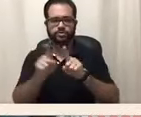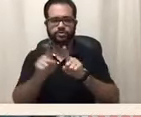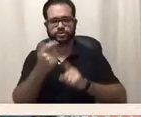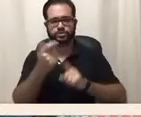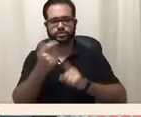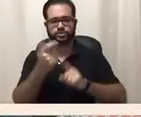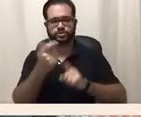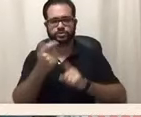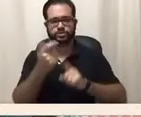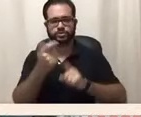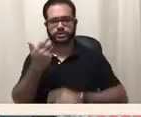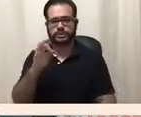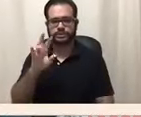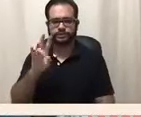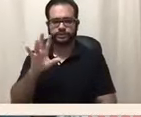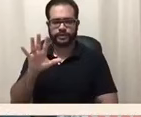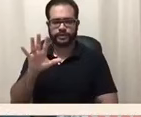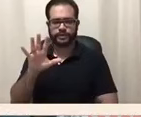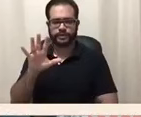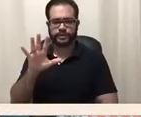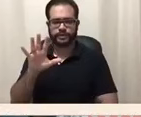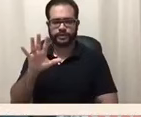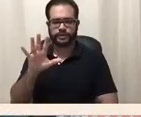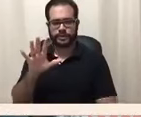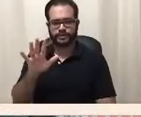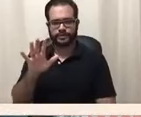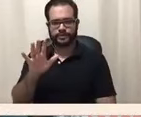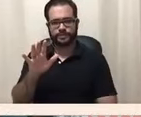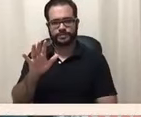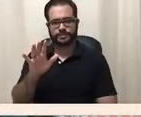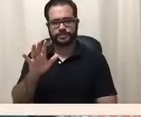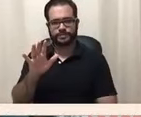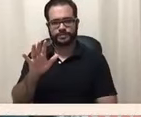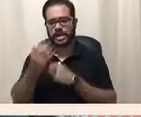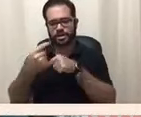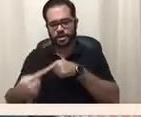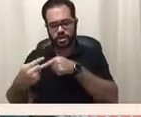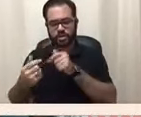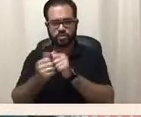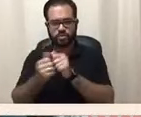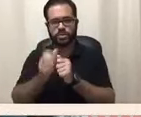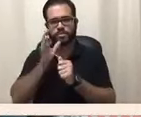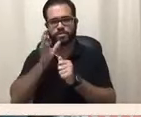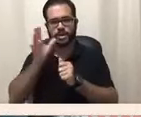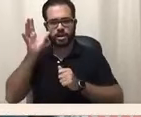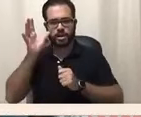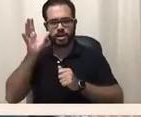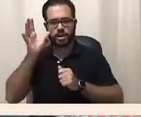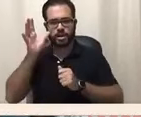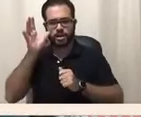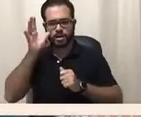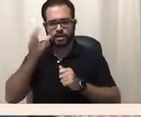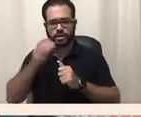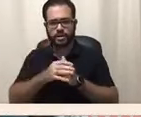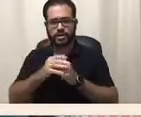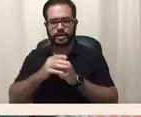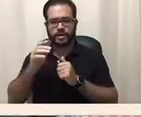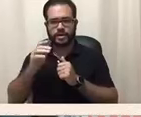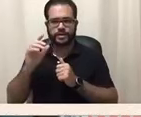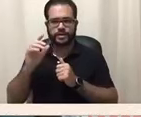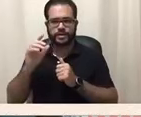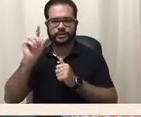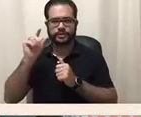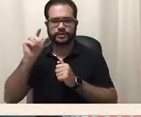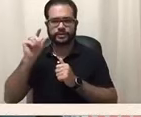parents and advocates new york governor hugh carey signs the wilter brook consent order